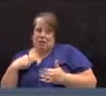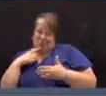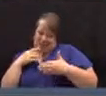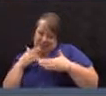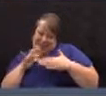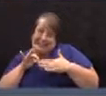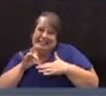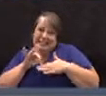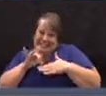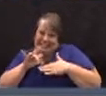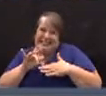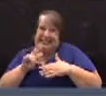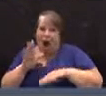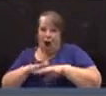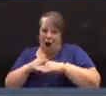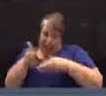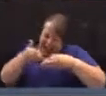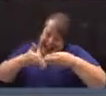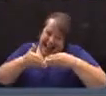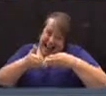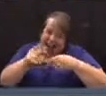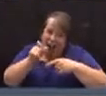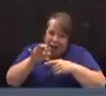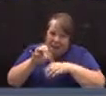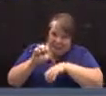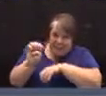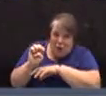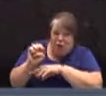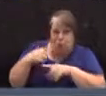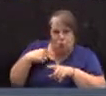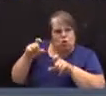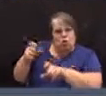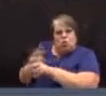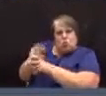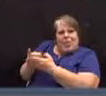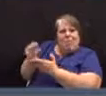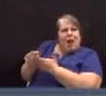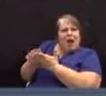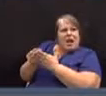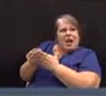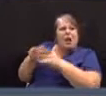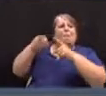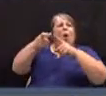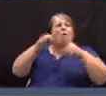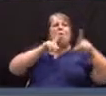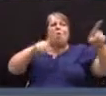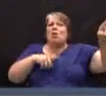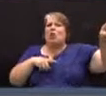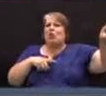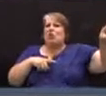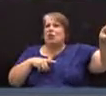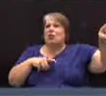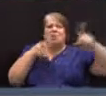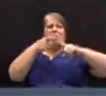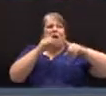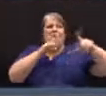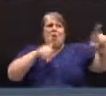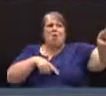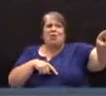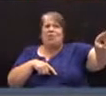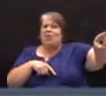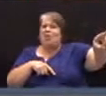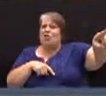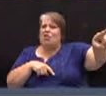and we should use that fund. The unassigned... There's a point of order, Mr. Dimes.